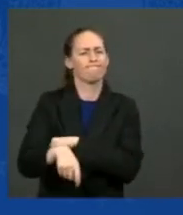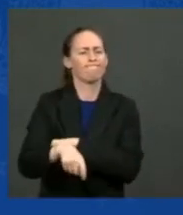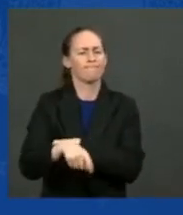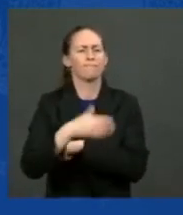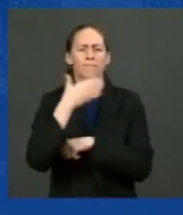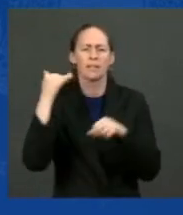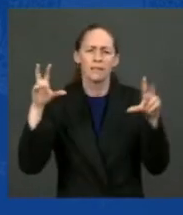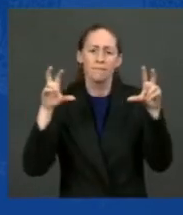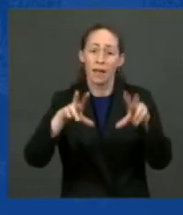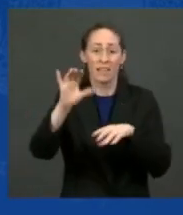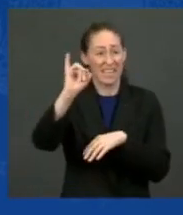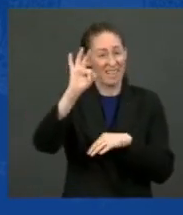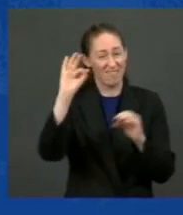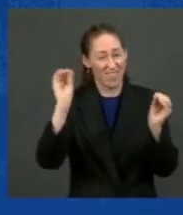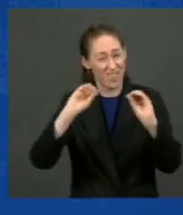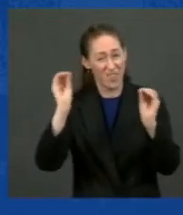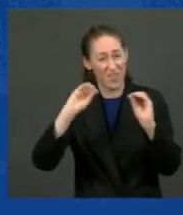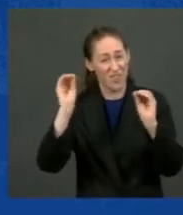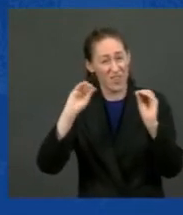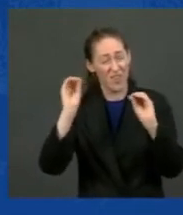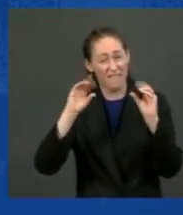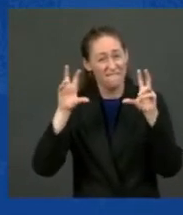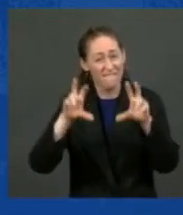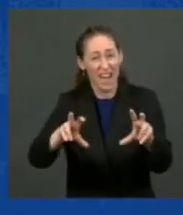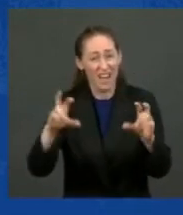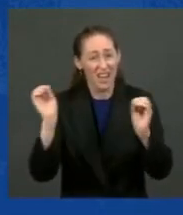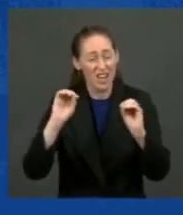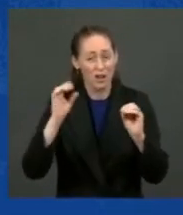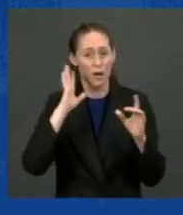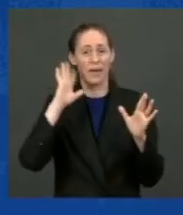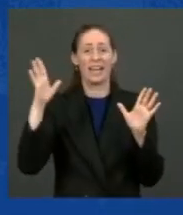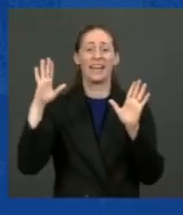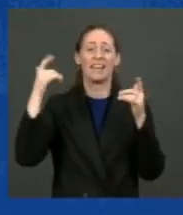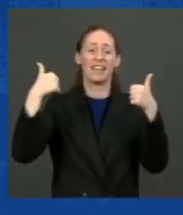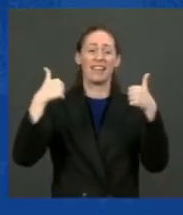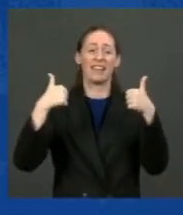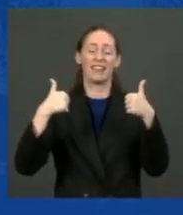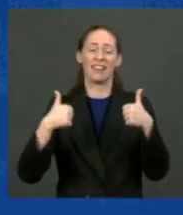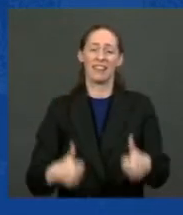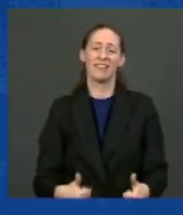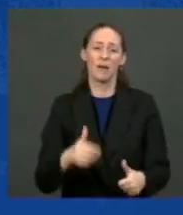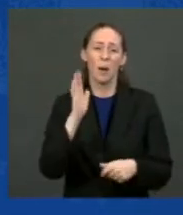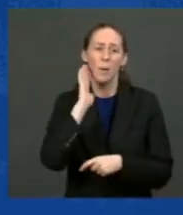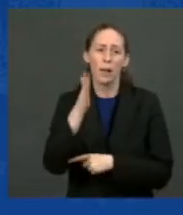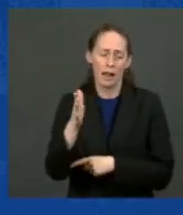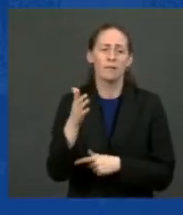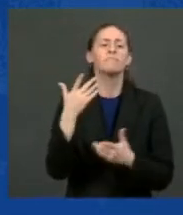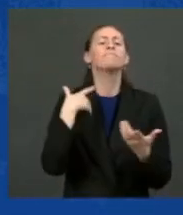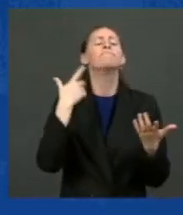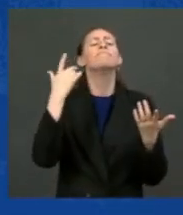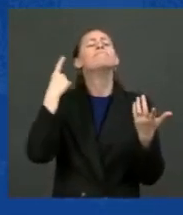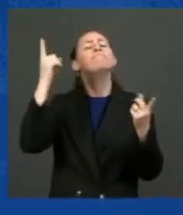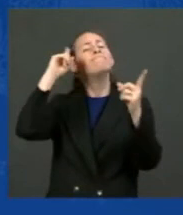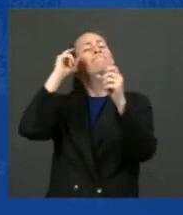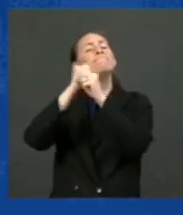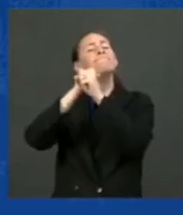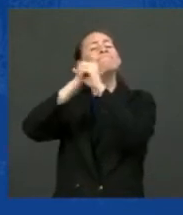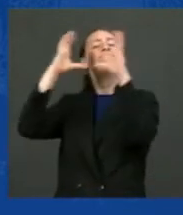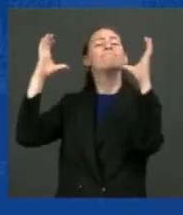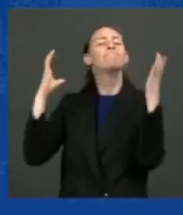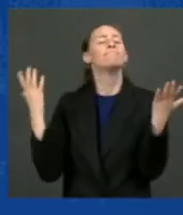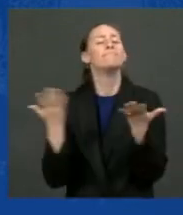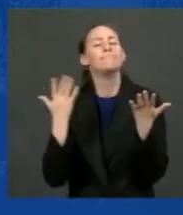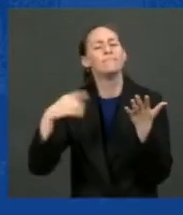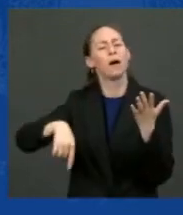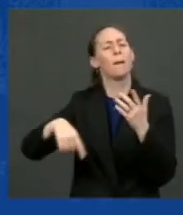in America's decline. To support these bills is to pursue a broader vision of our nation and oppose them is to